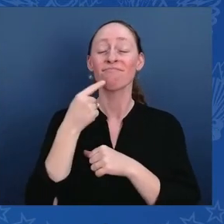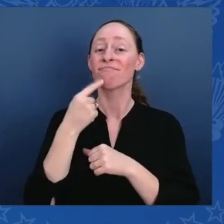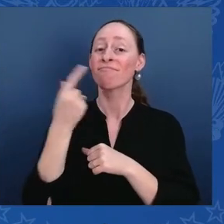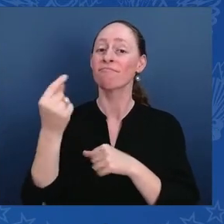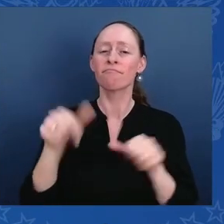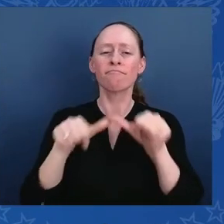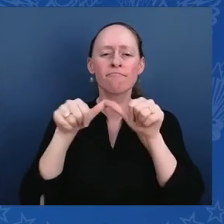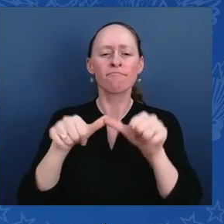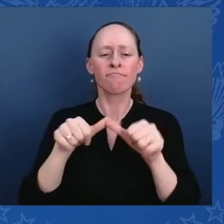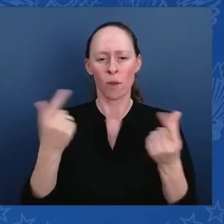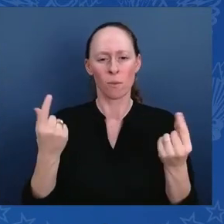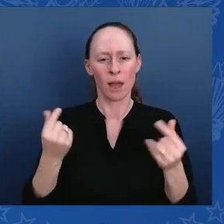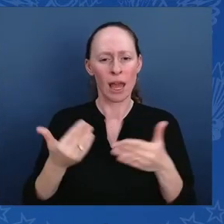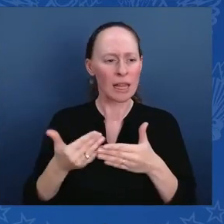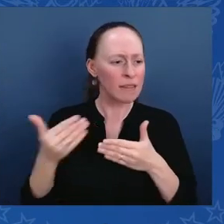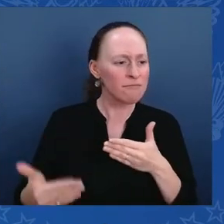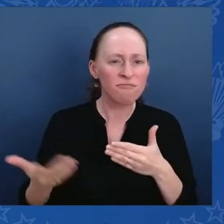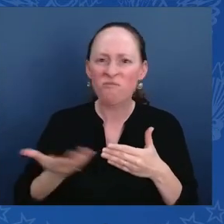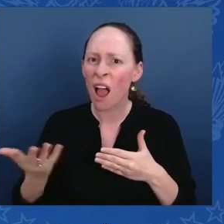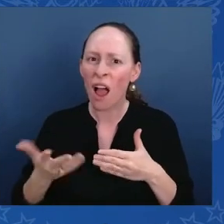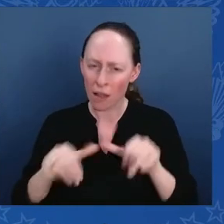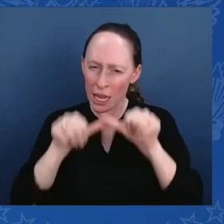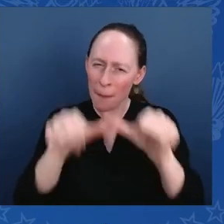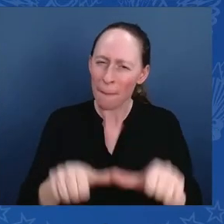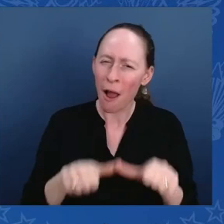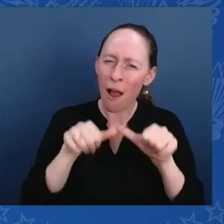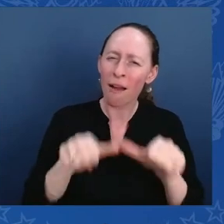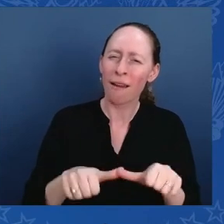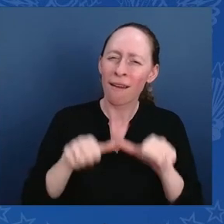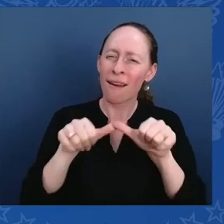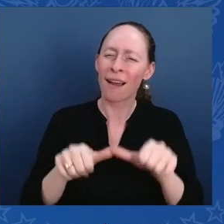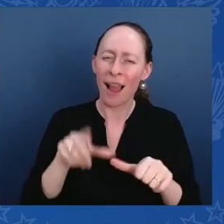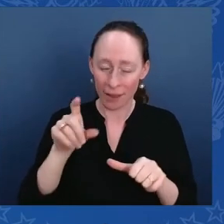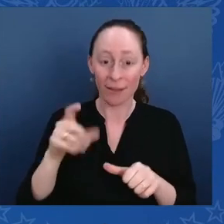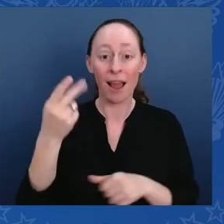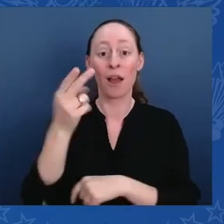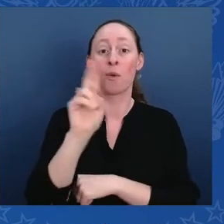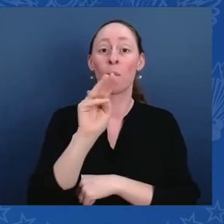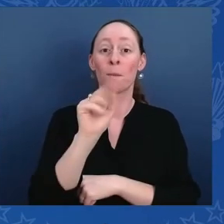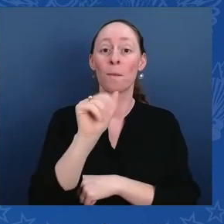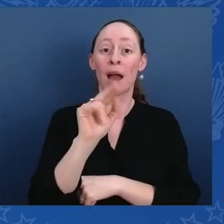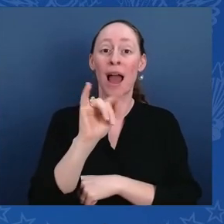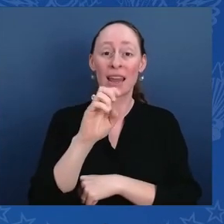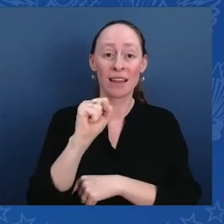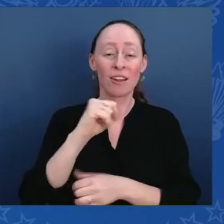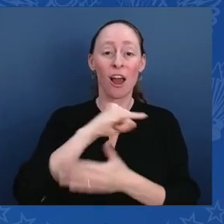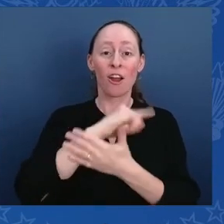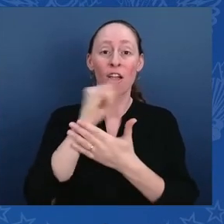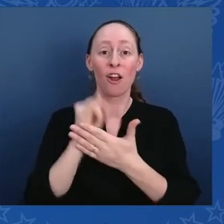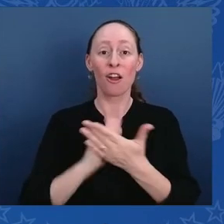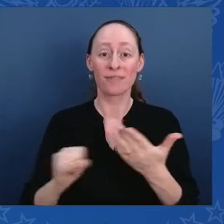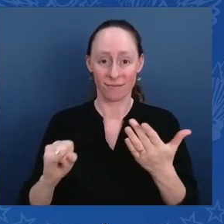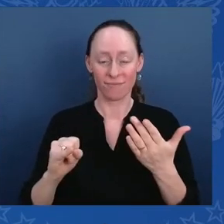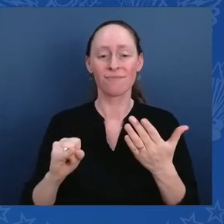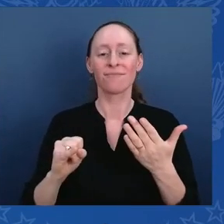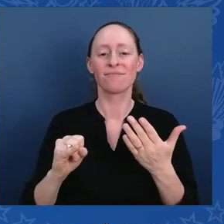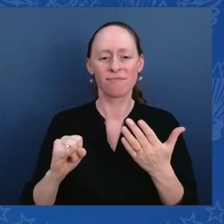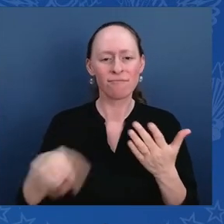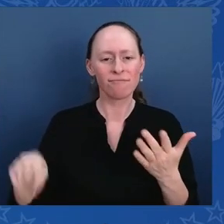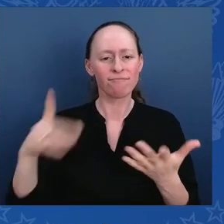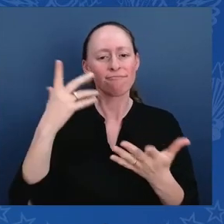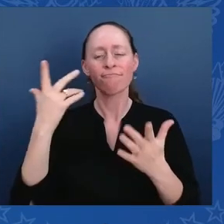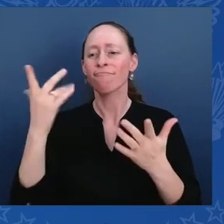humanities and the arts. We need playwrights and scholars. We need you to remind us that the world is expansive